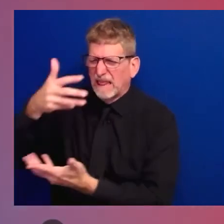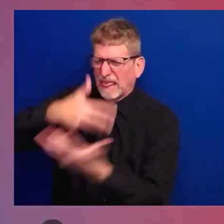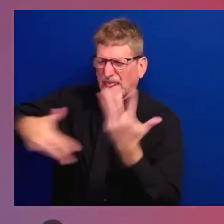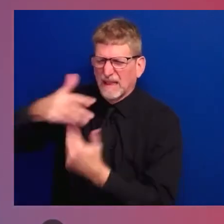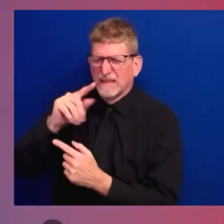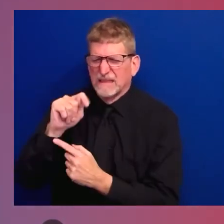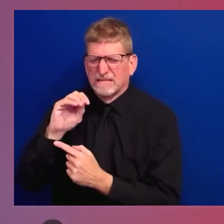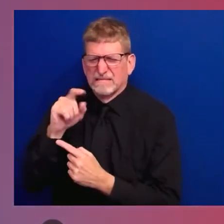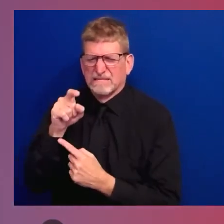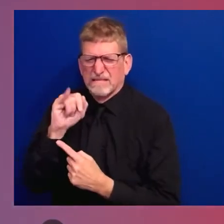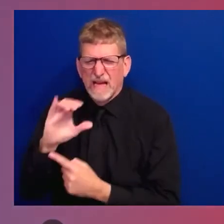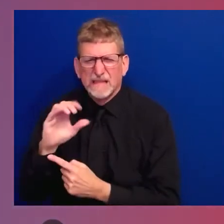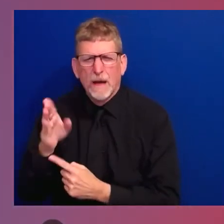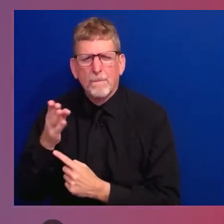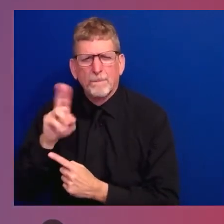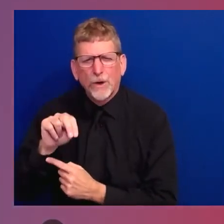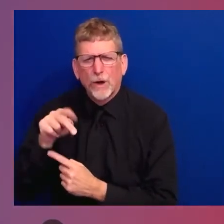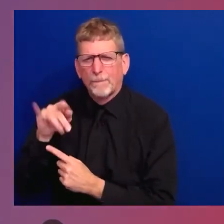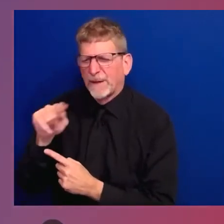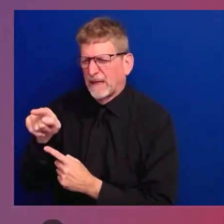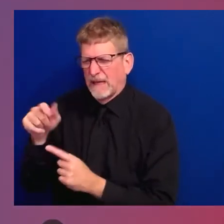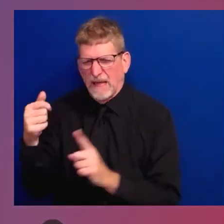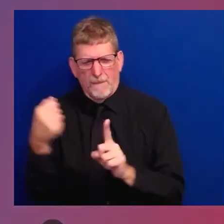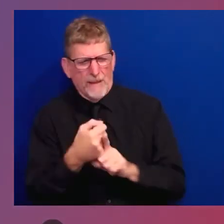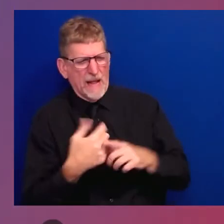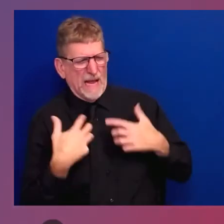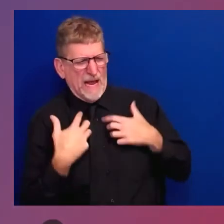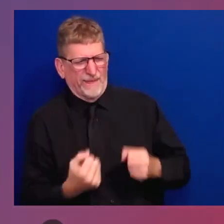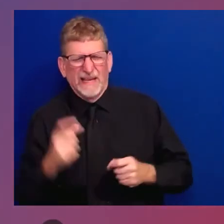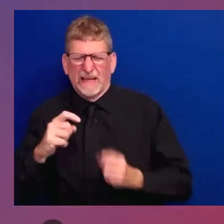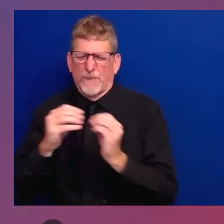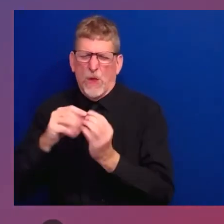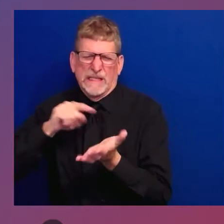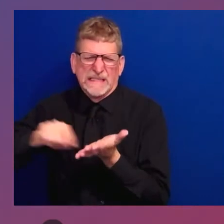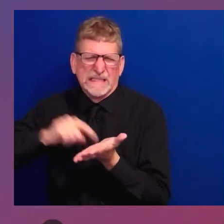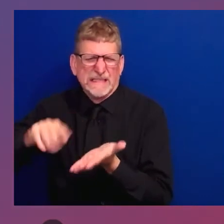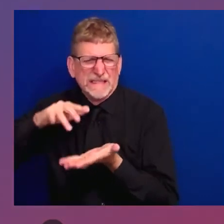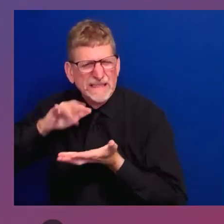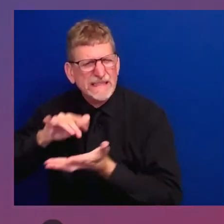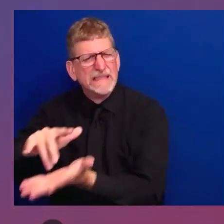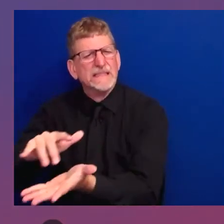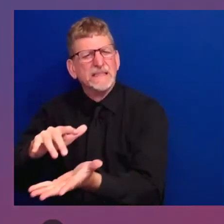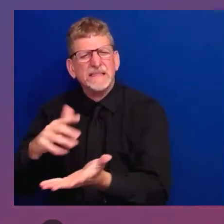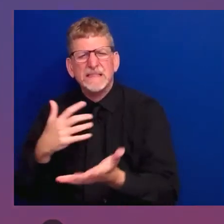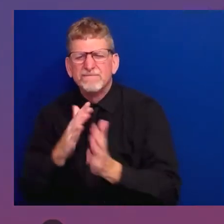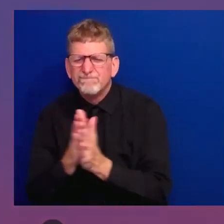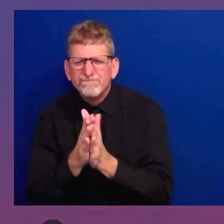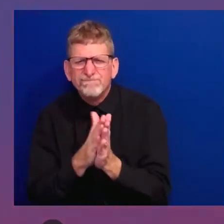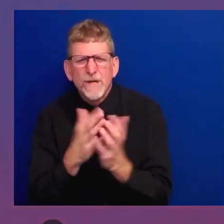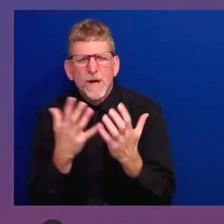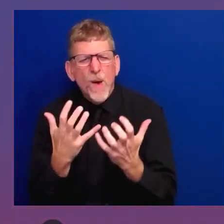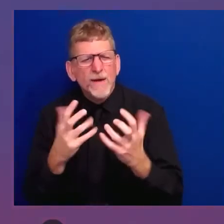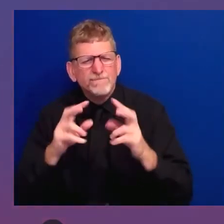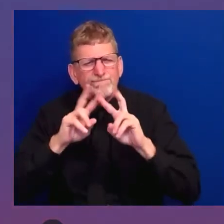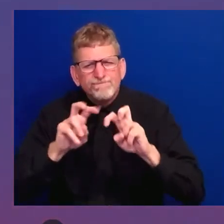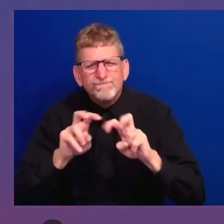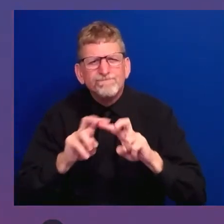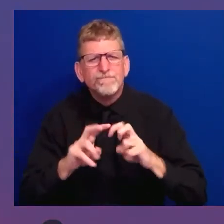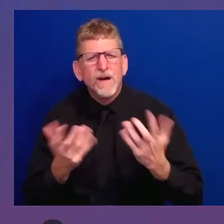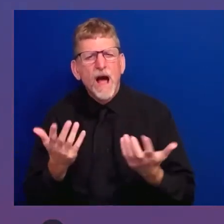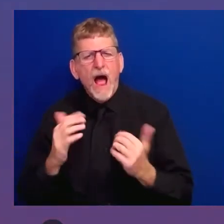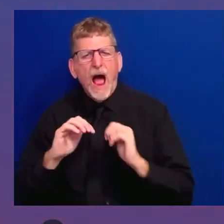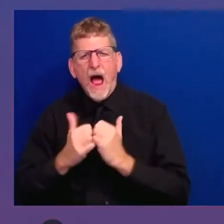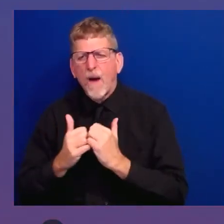environmental exposure. We're following the science in every case, but we're also not going to force veterans to suffer in